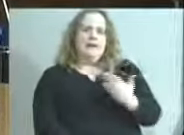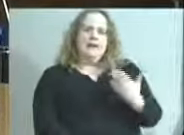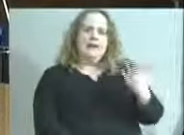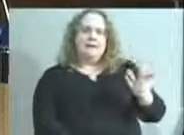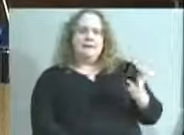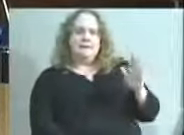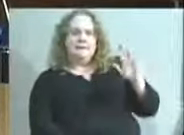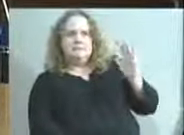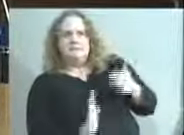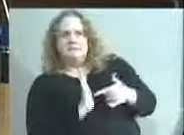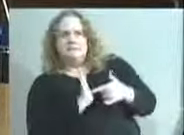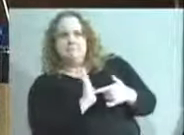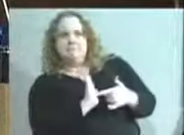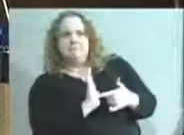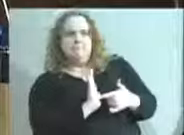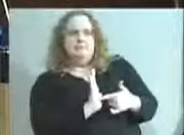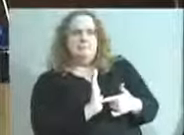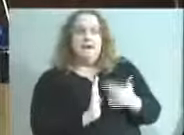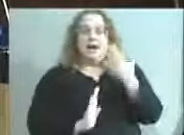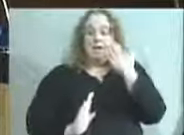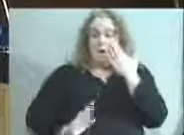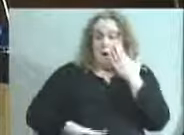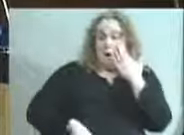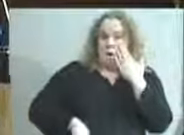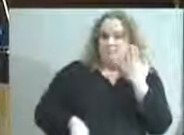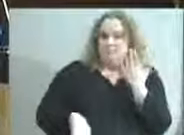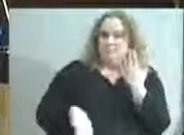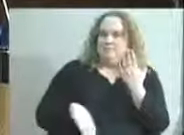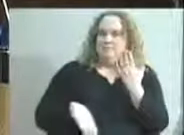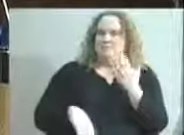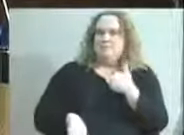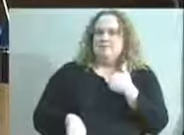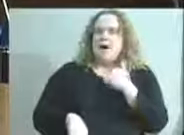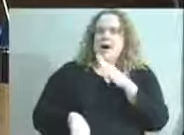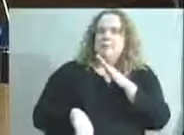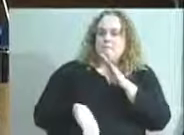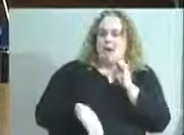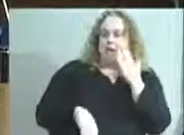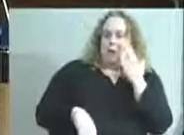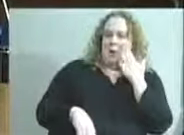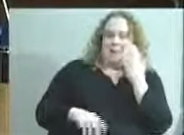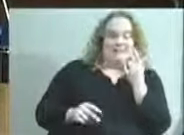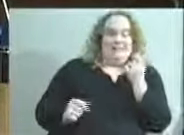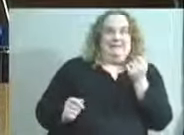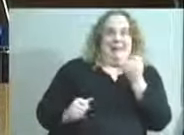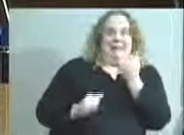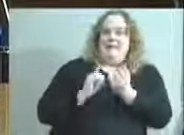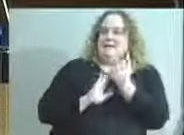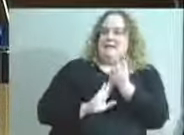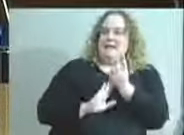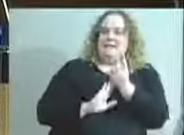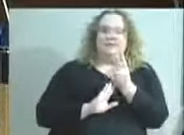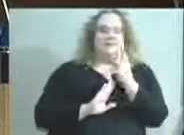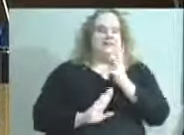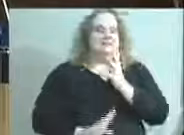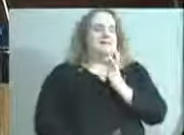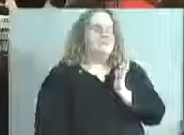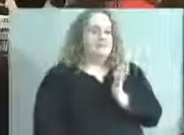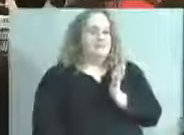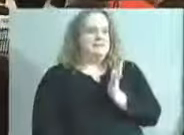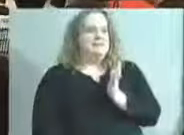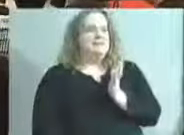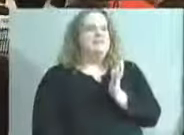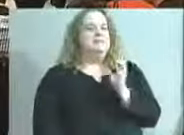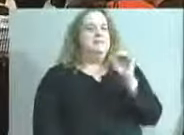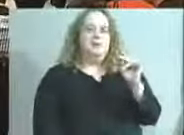possibly consider. Right. And know I'm putting you on the spot. I apologize. used to it. So that's no problem. I think, you know, the work we're going to do with By